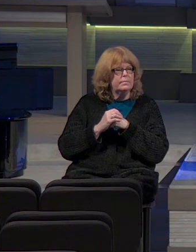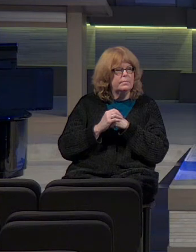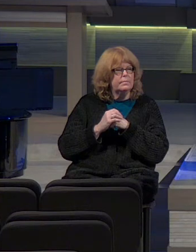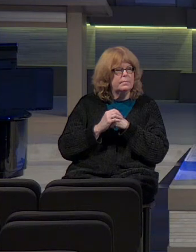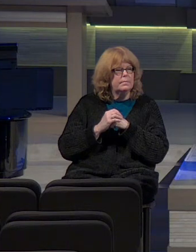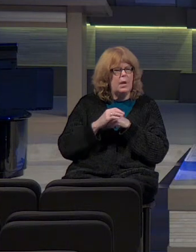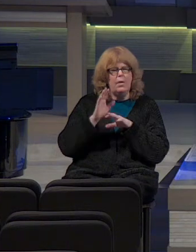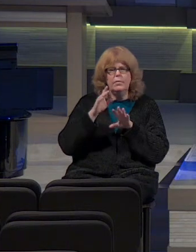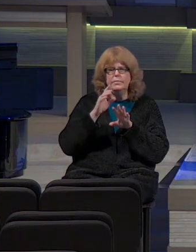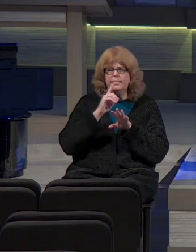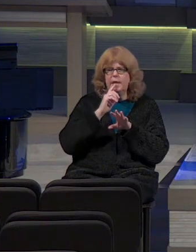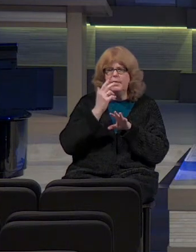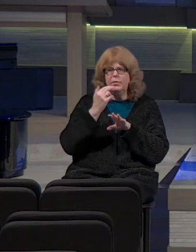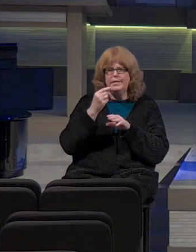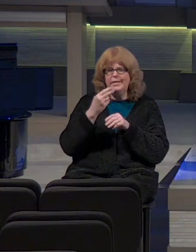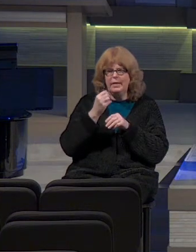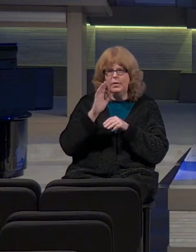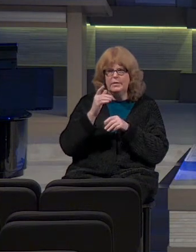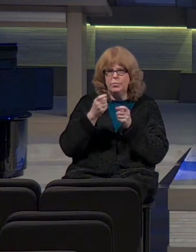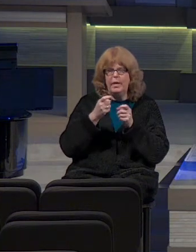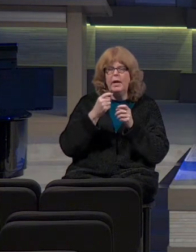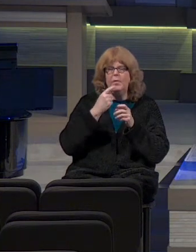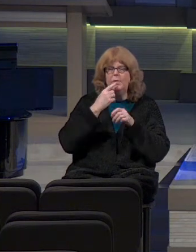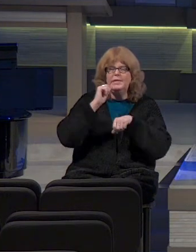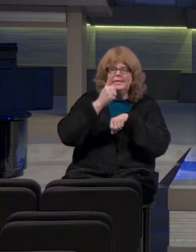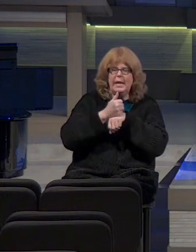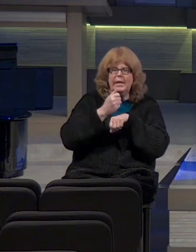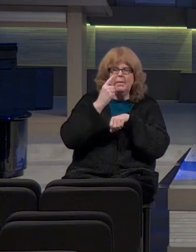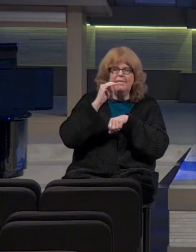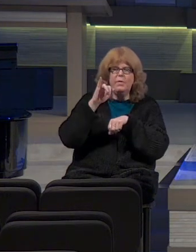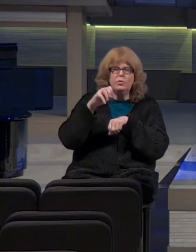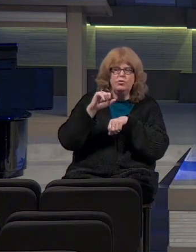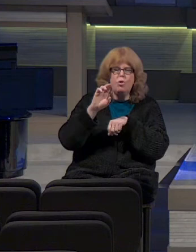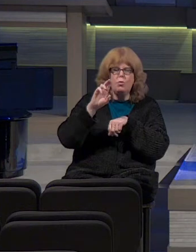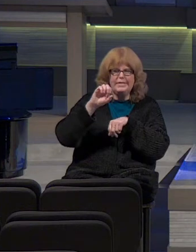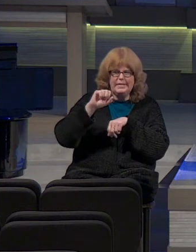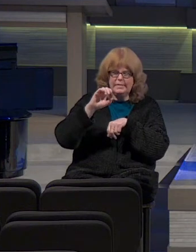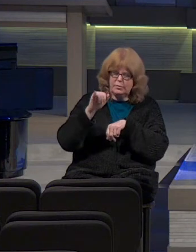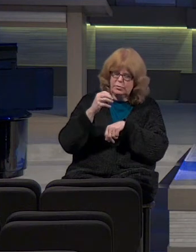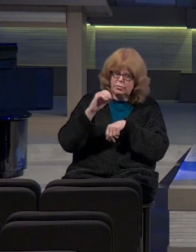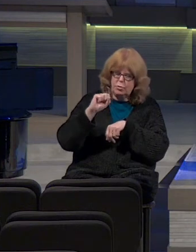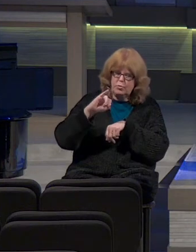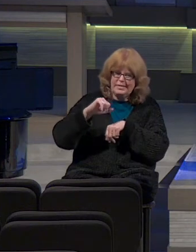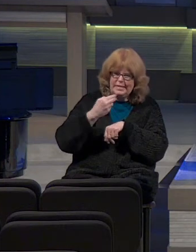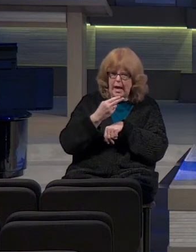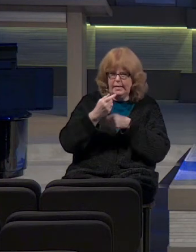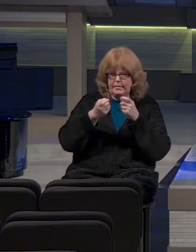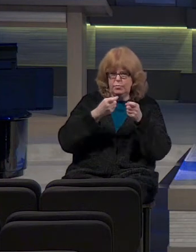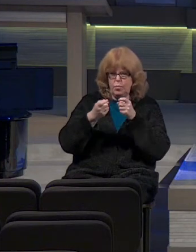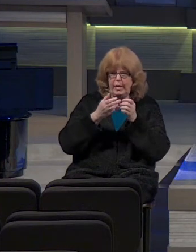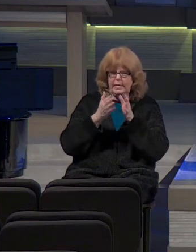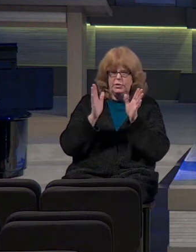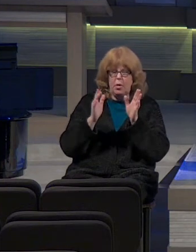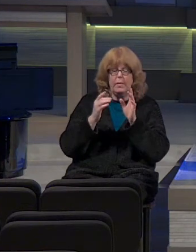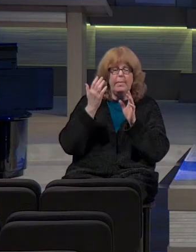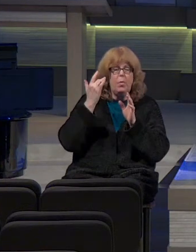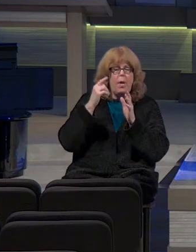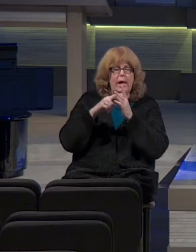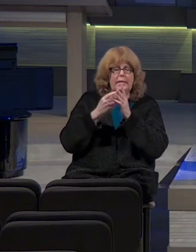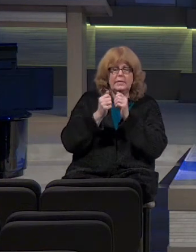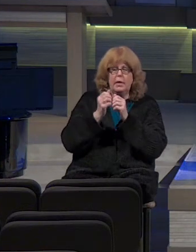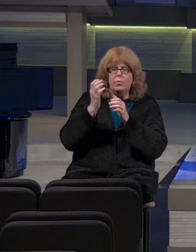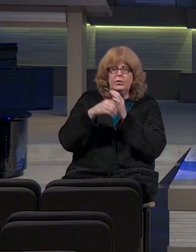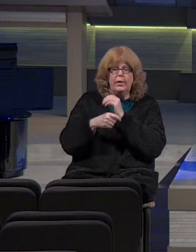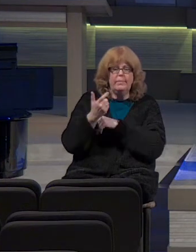I'm sorry, I shouldn't say the thirteenth year of his reign. We're going to set the stage for Josiah's reign in general. But the reason I want to begin in chapter